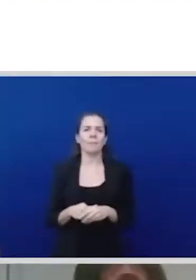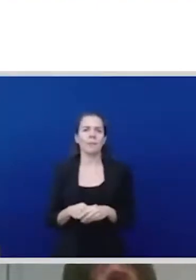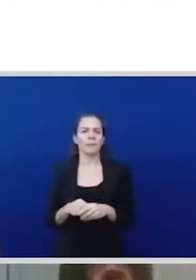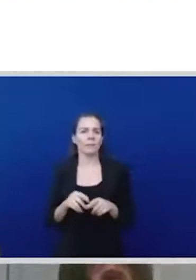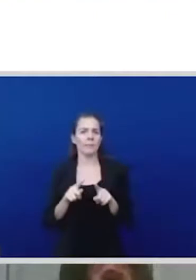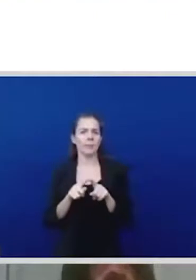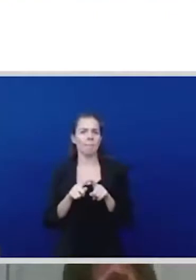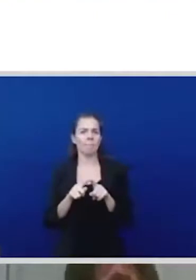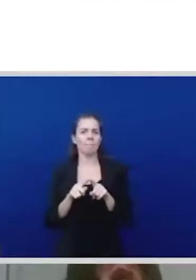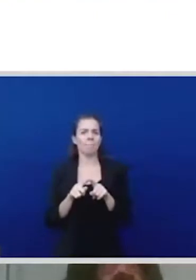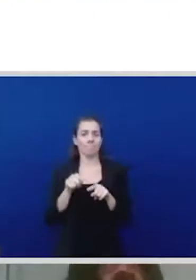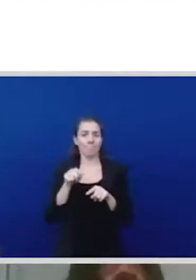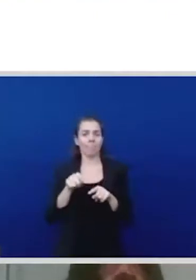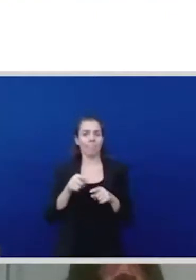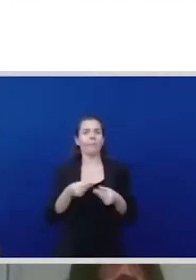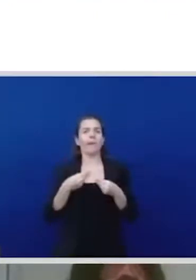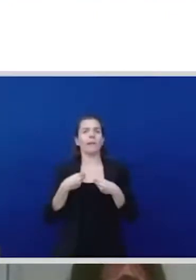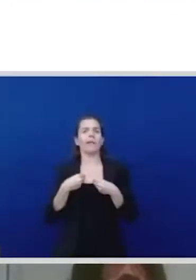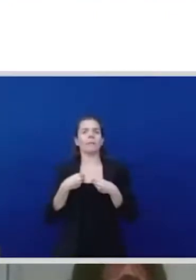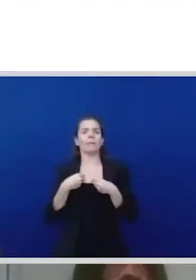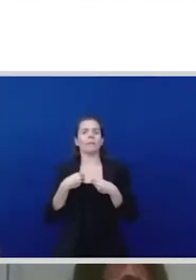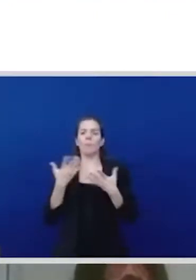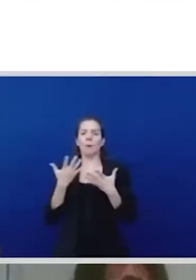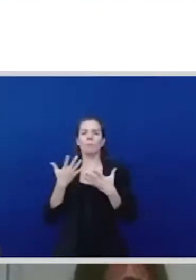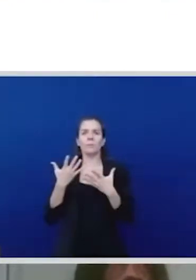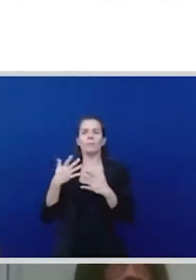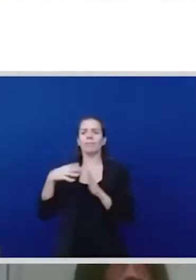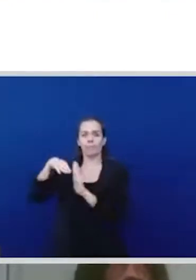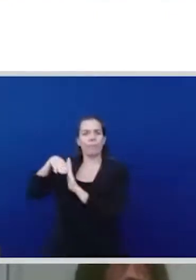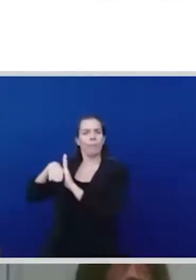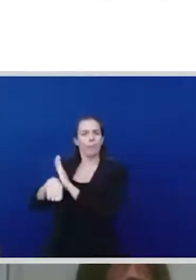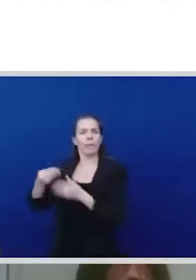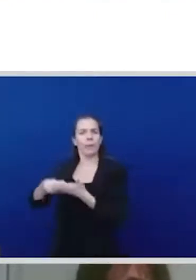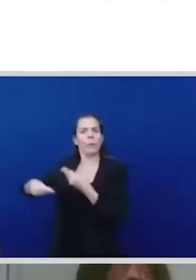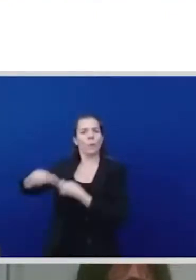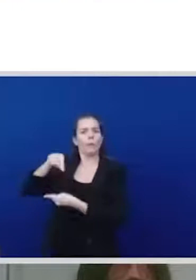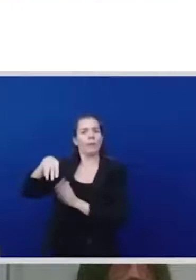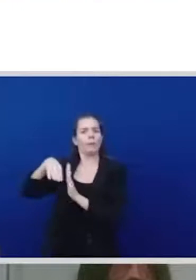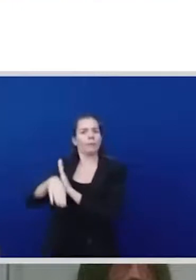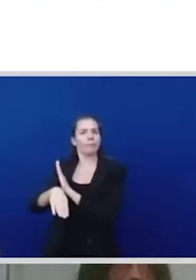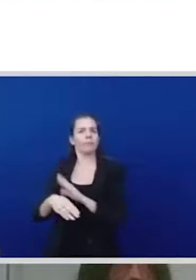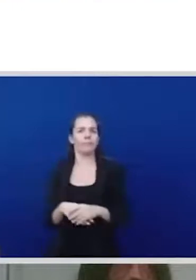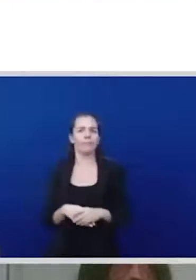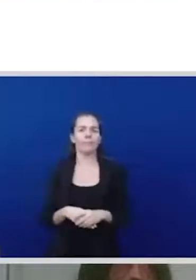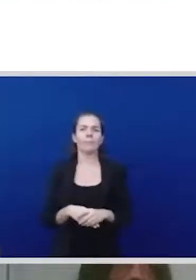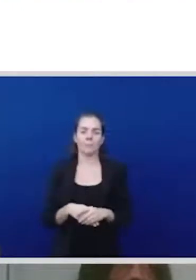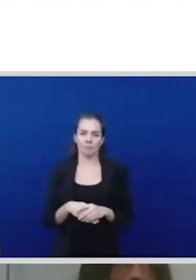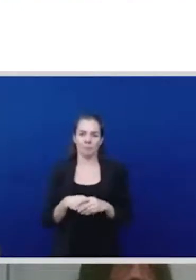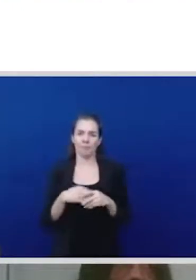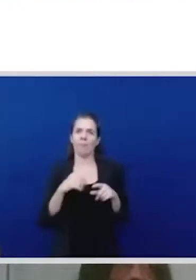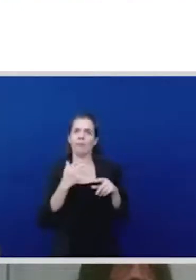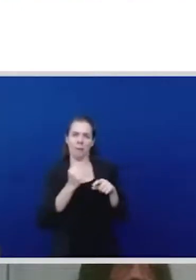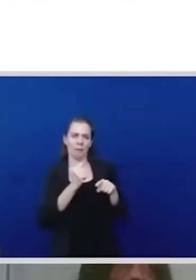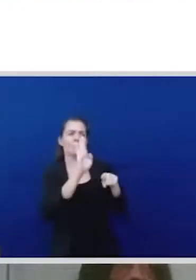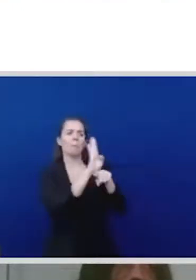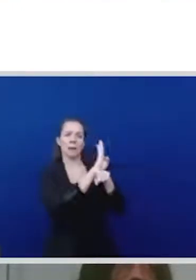have technology so they don't know how much they are being exploited and I just want to get back to you this is why it's important that states